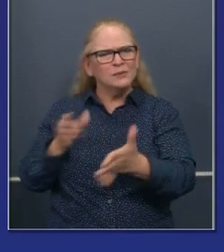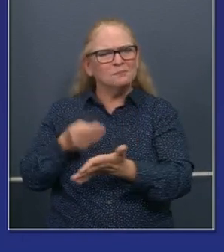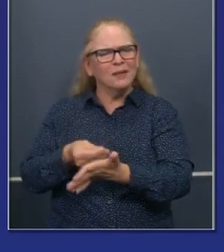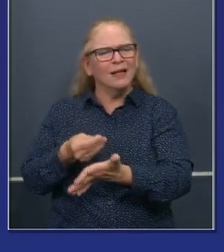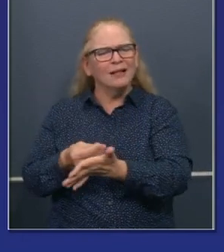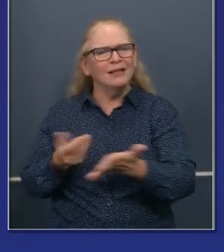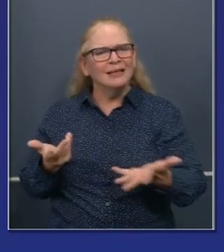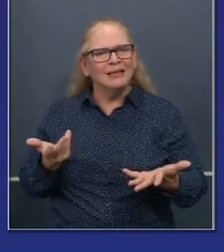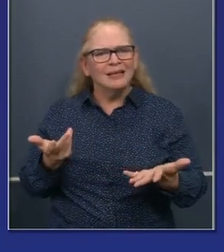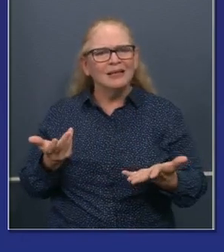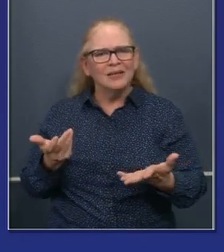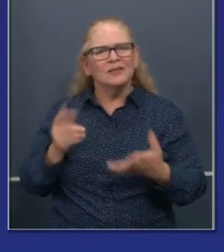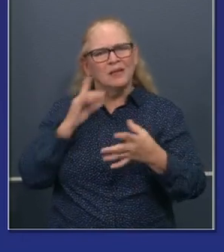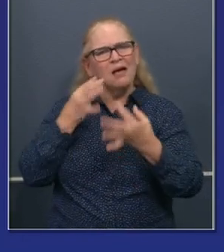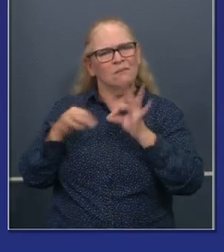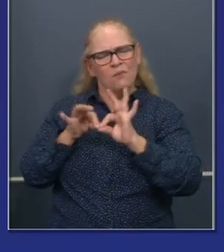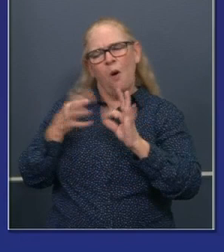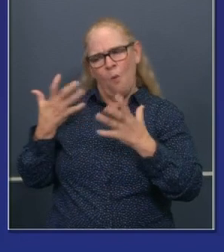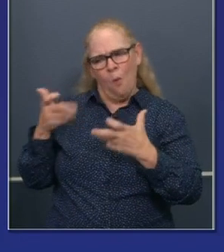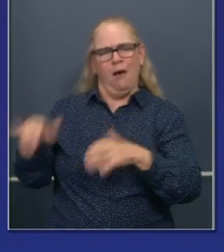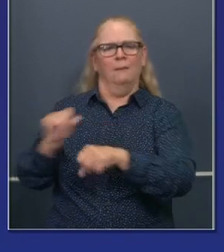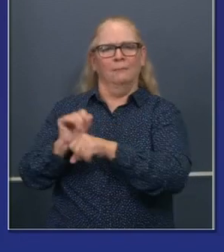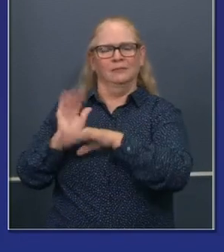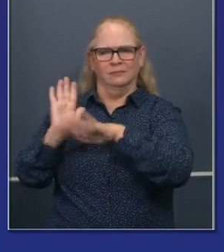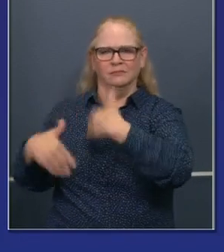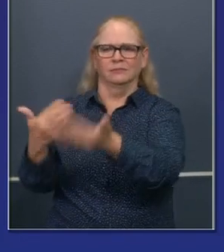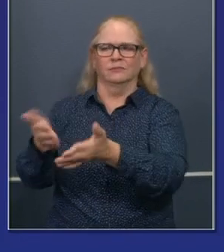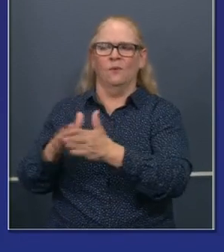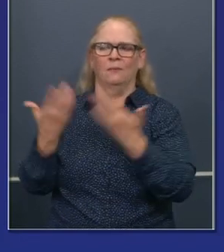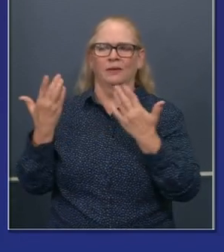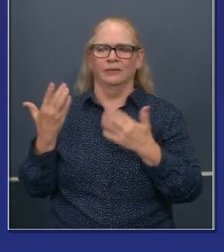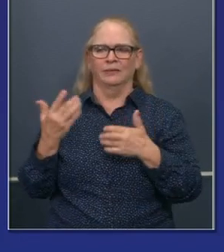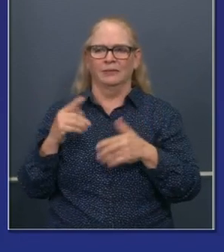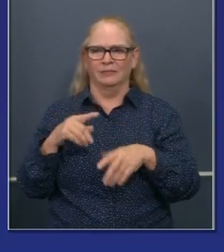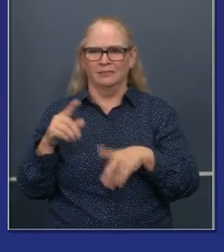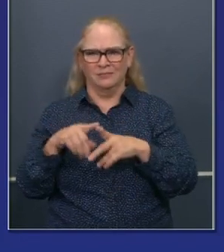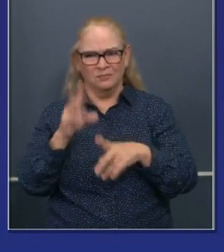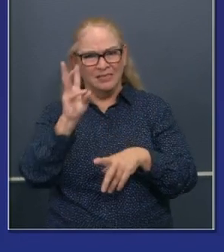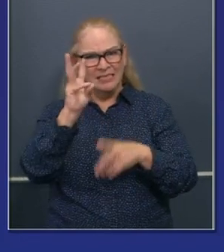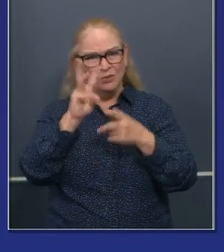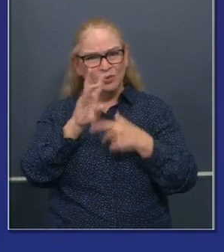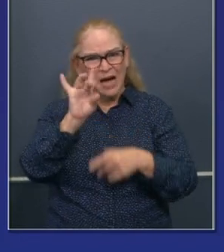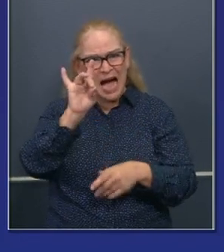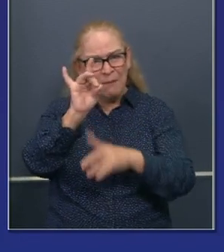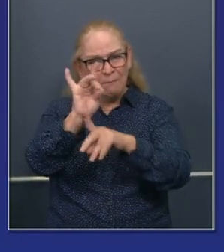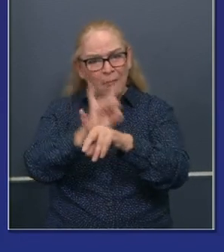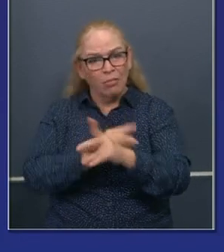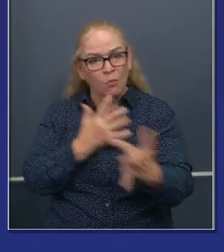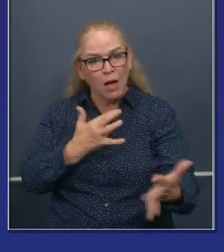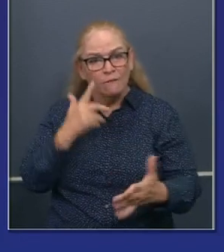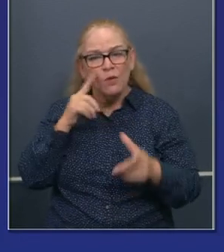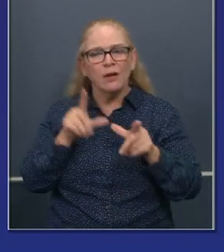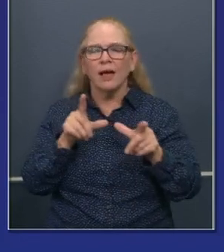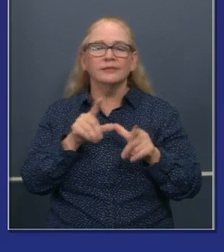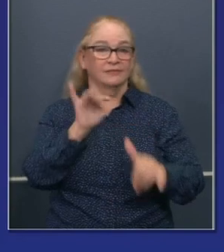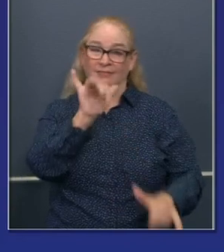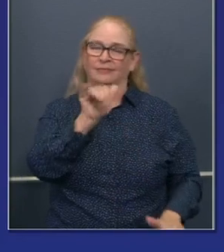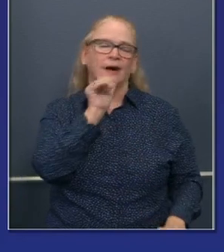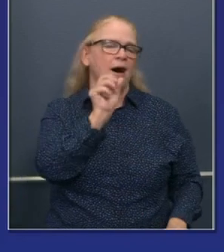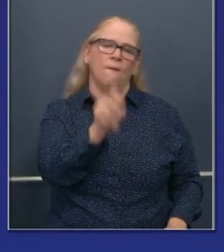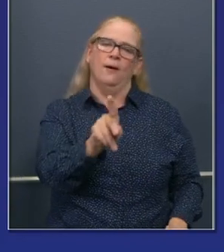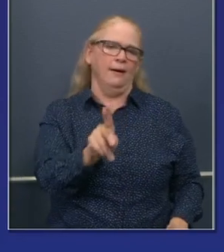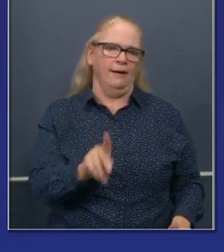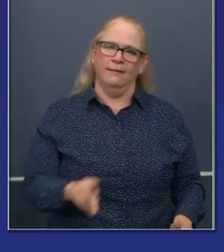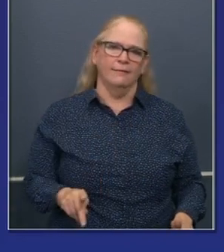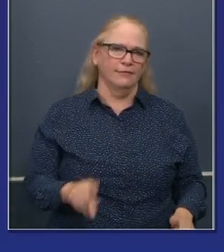this linger one week, one month, some cases, six, seven, eight months. So that's fundamental. And we have some sectoral streamlining